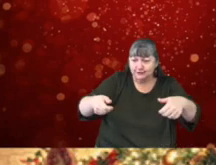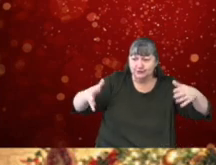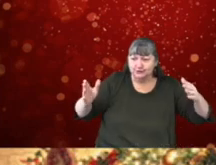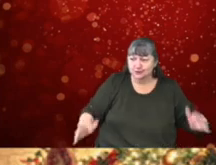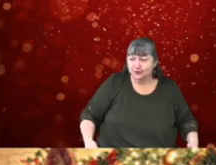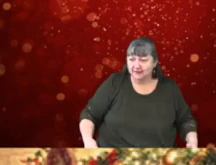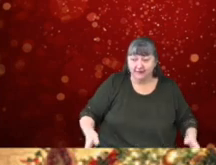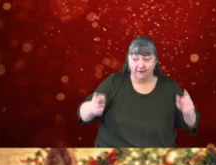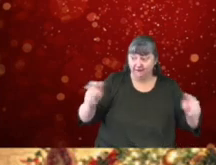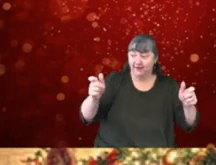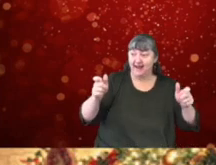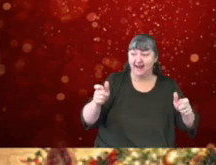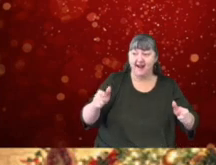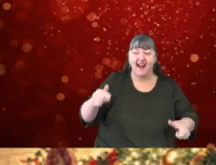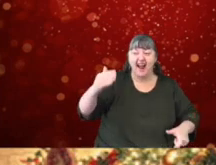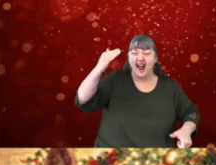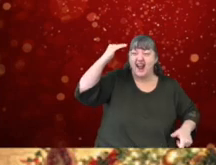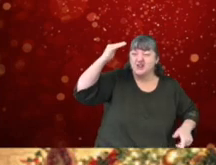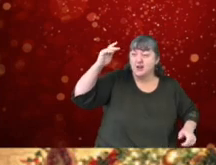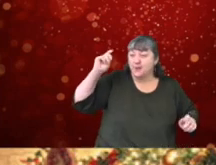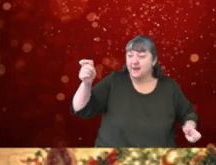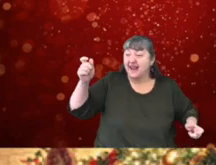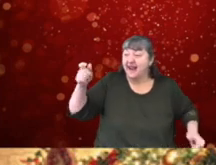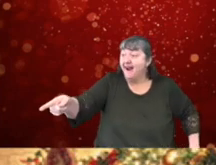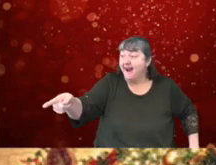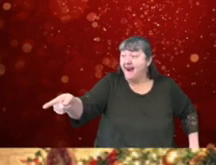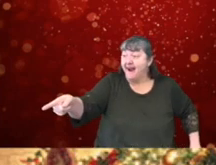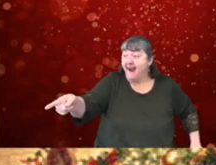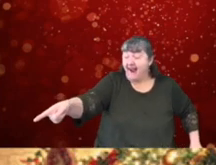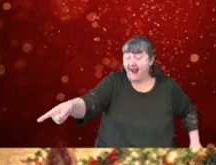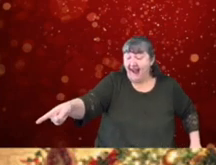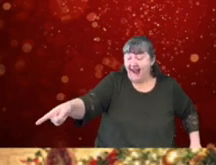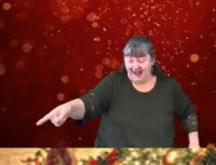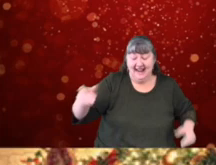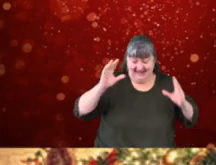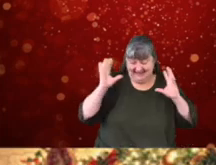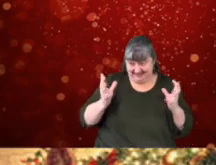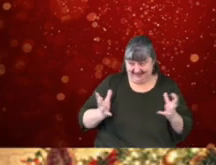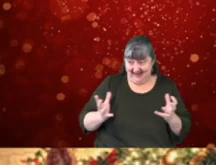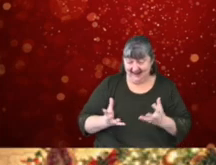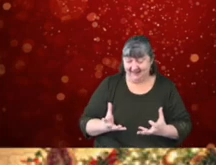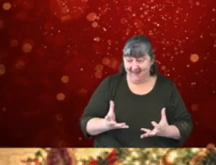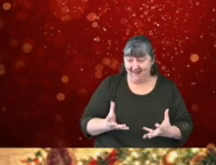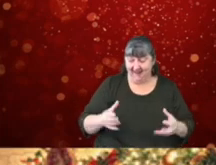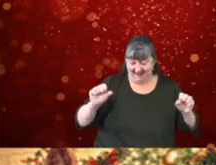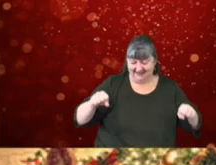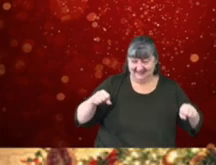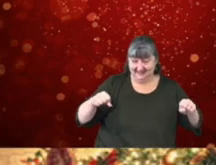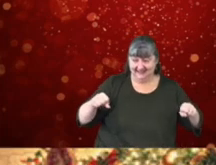quick, I knew in a moment it must be St. Nick.